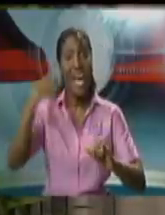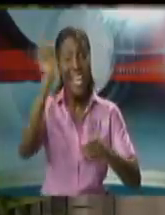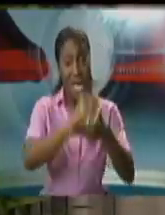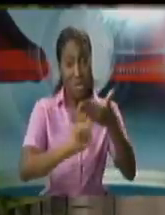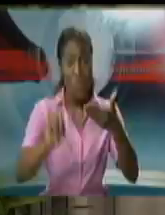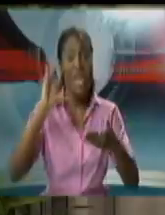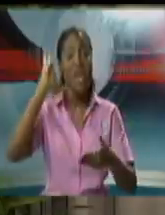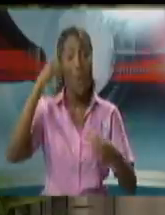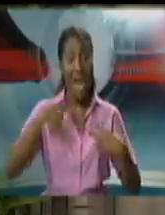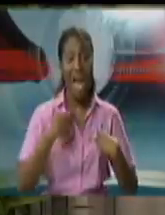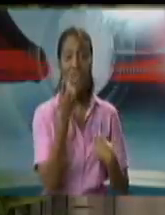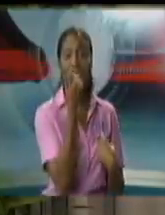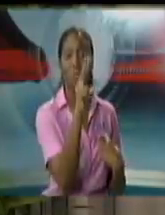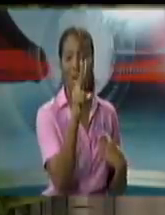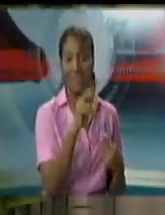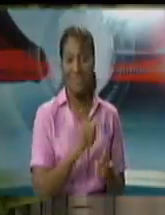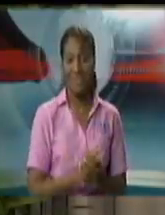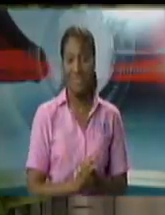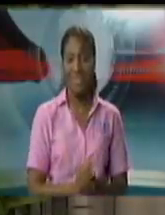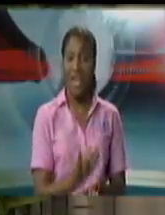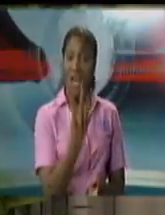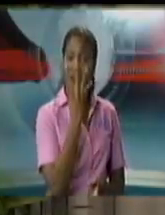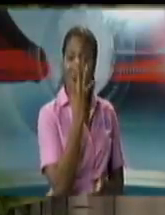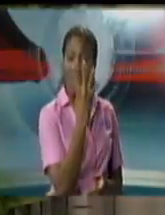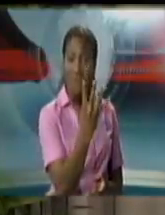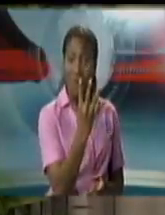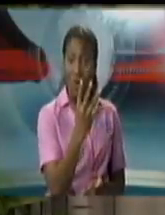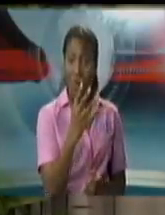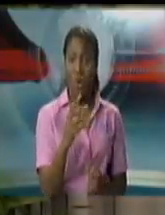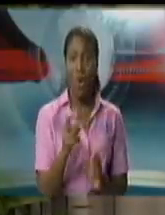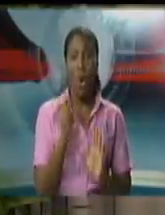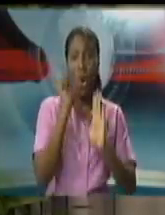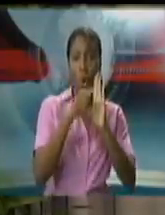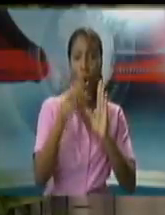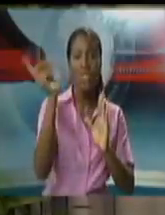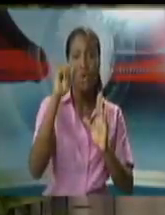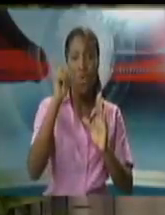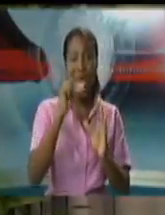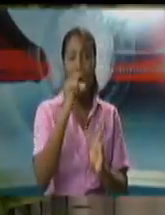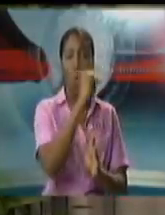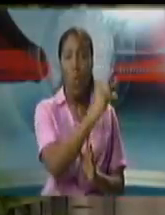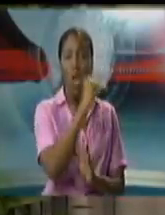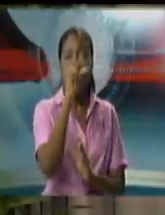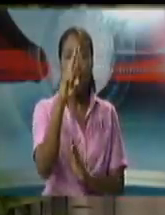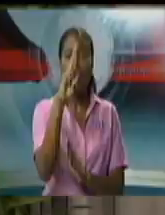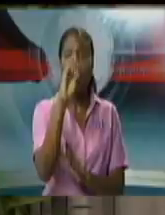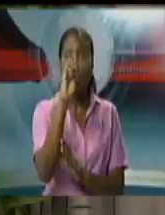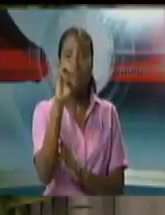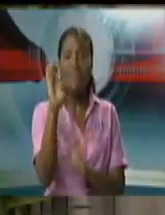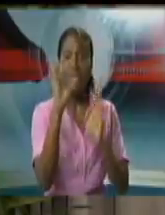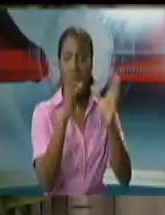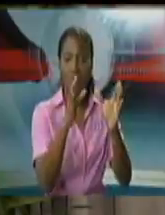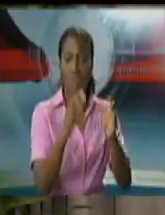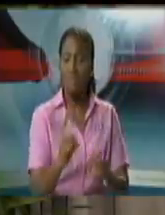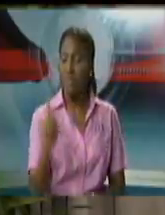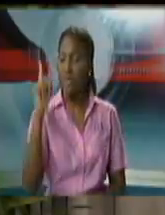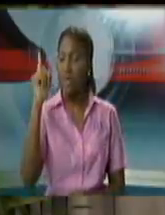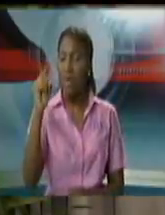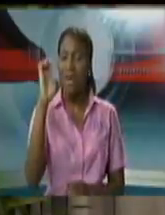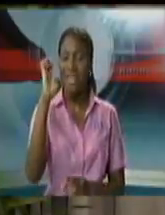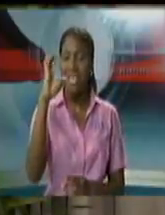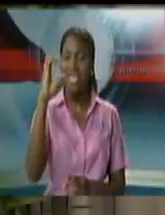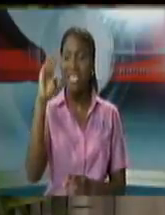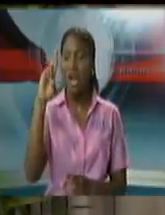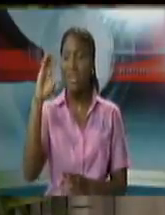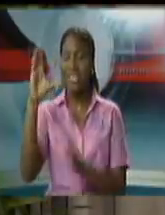We will have four virtual courts at Golden Grove, four at MSP, one at the ECRC,